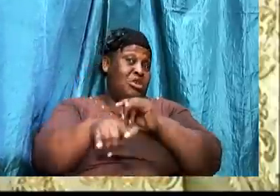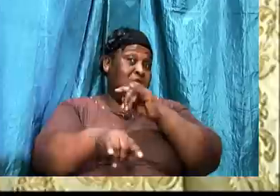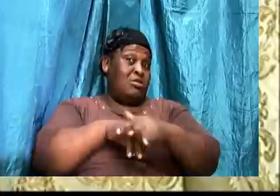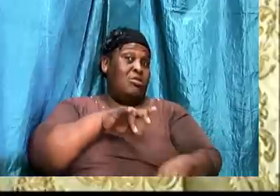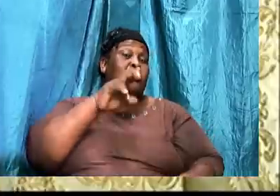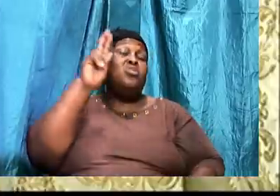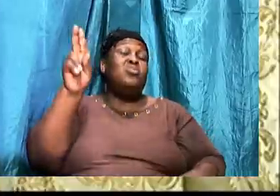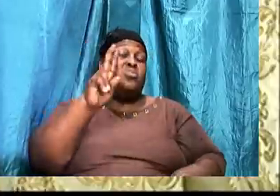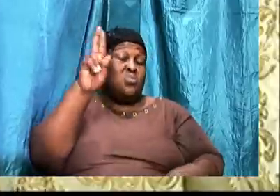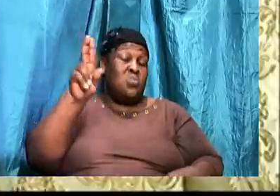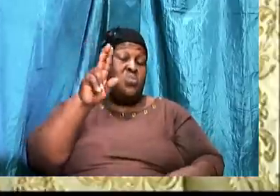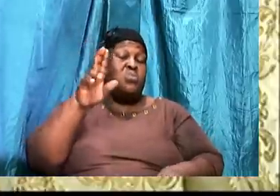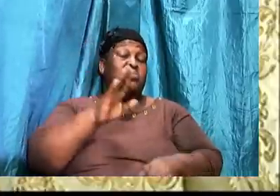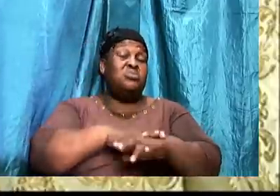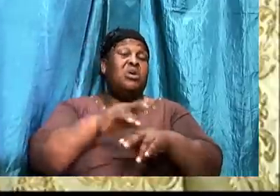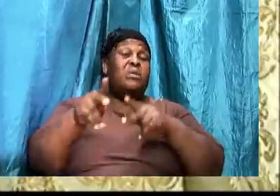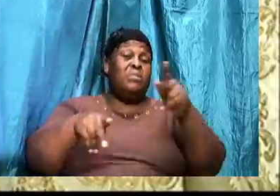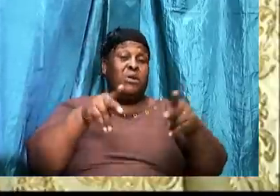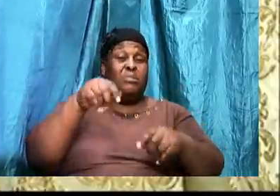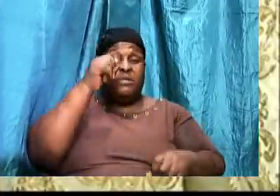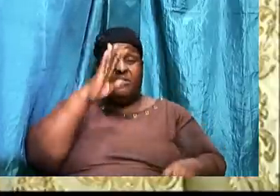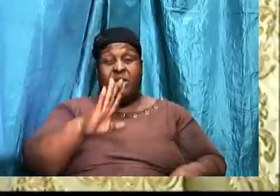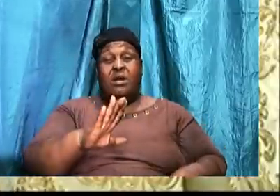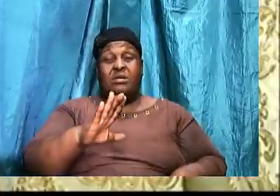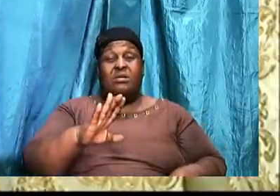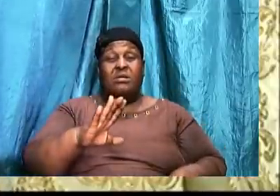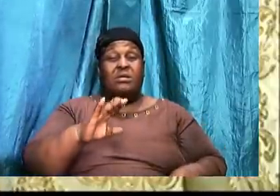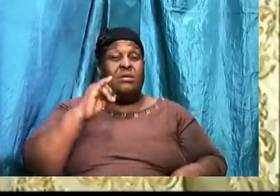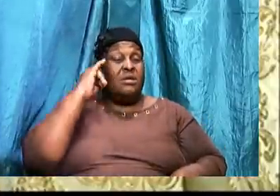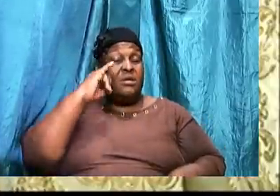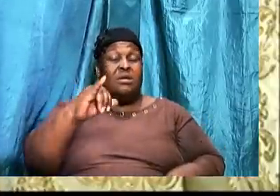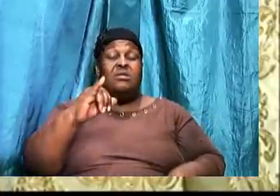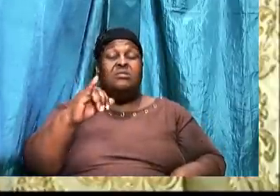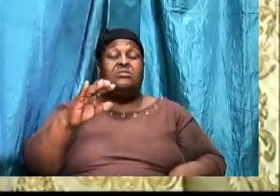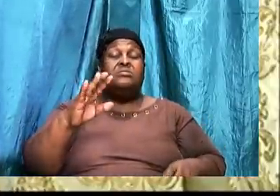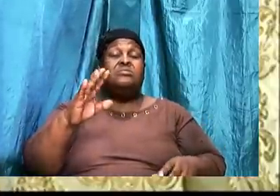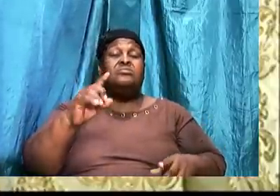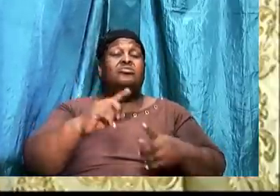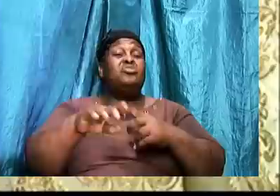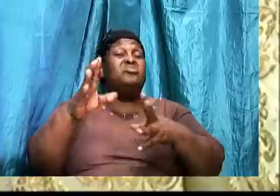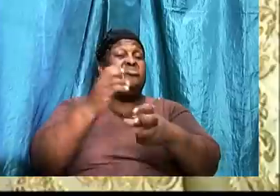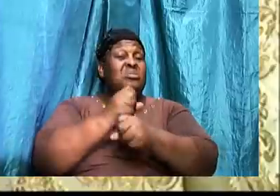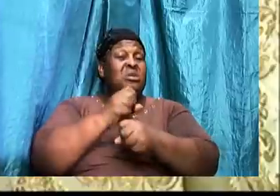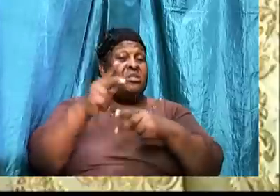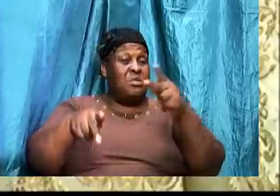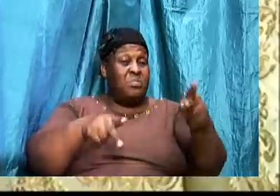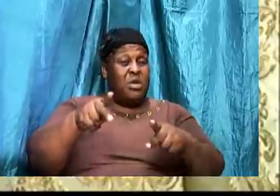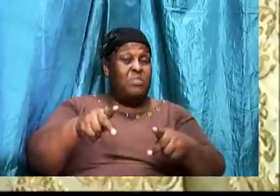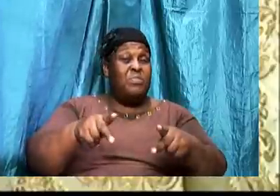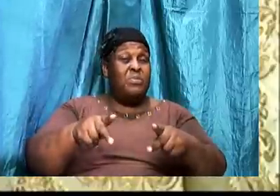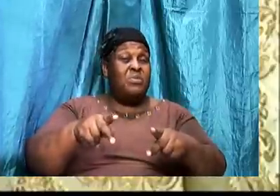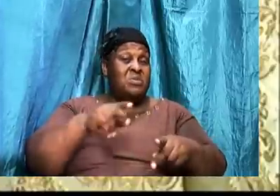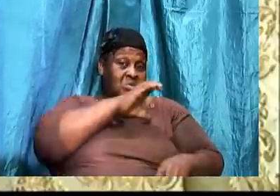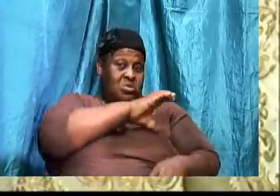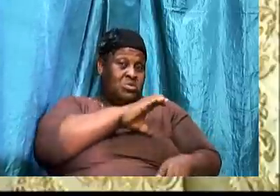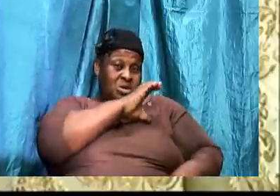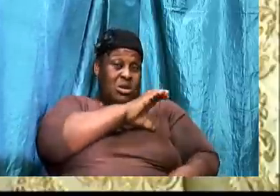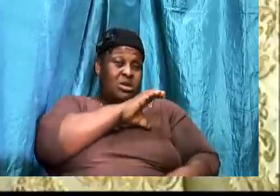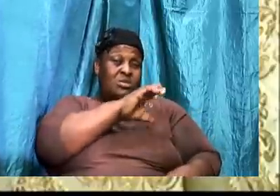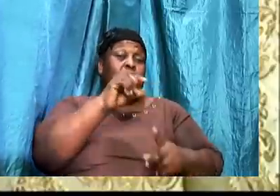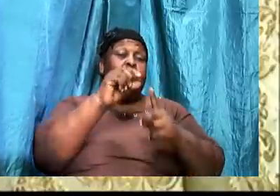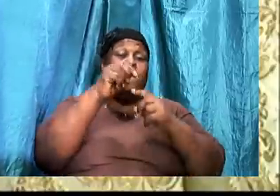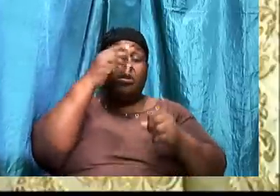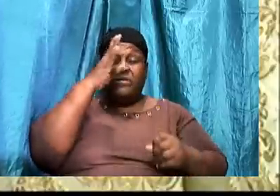Is to get them to challenge the word of God. And, we look at Genesis chapter 3 verses